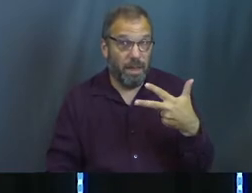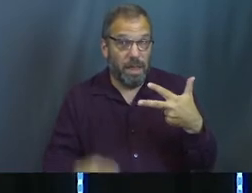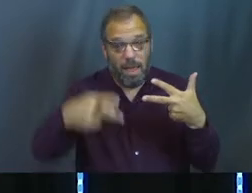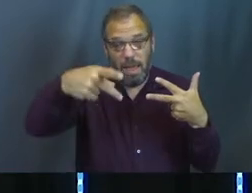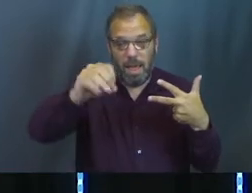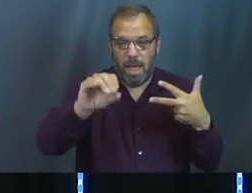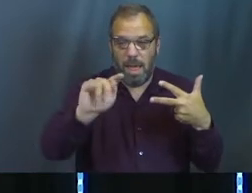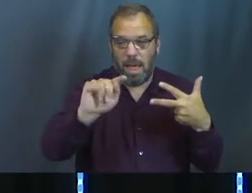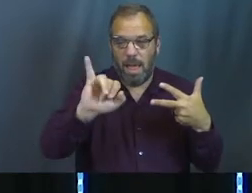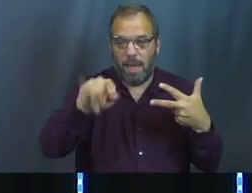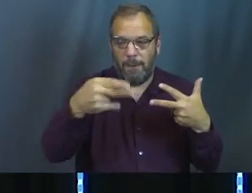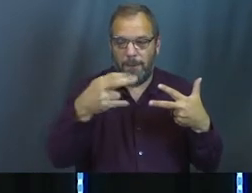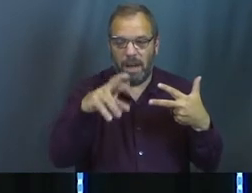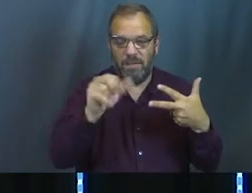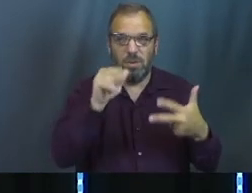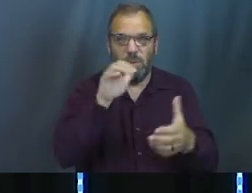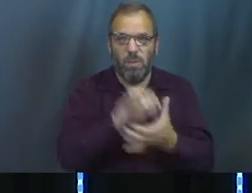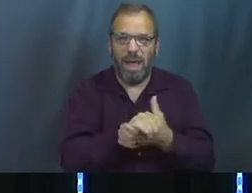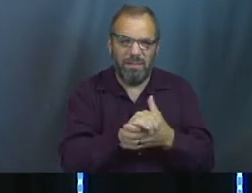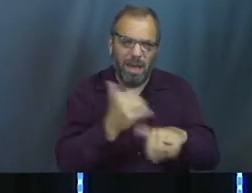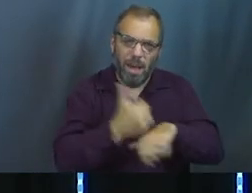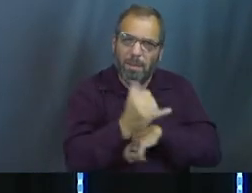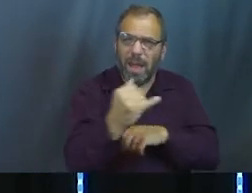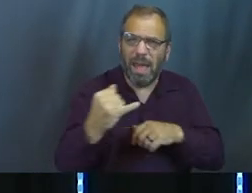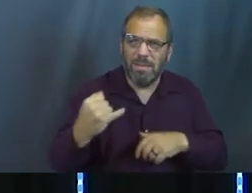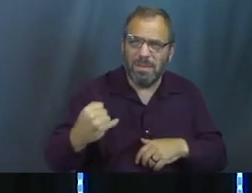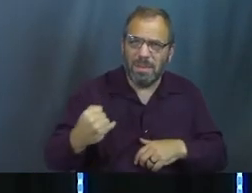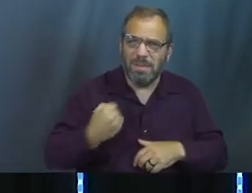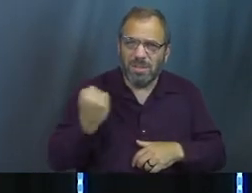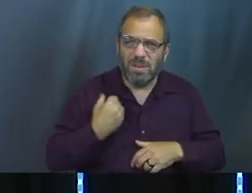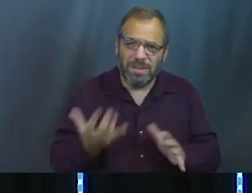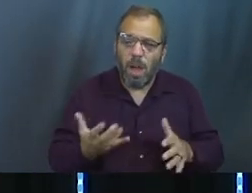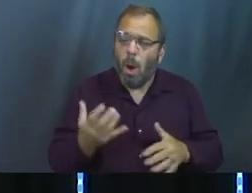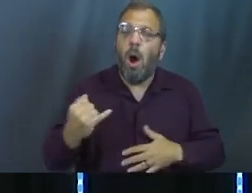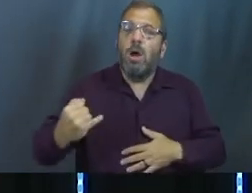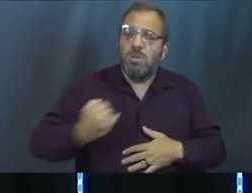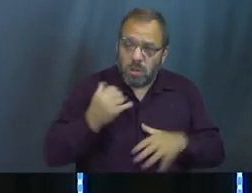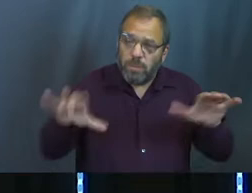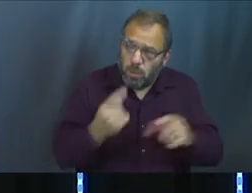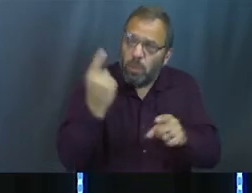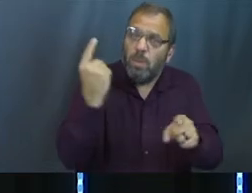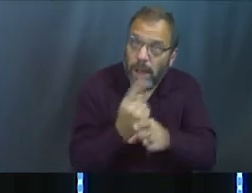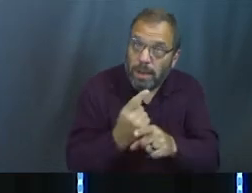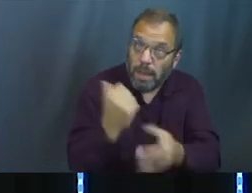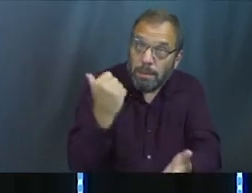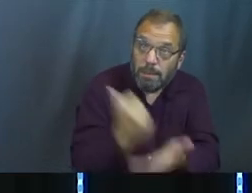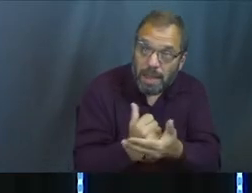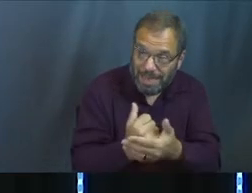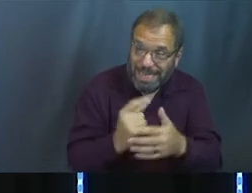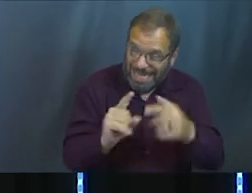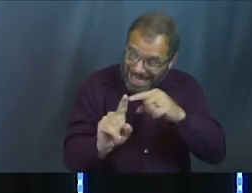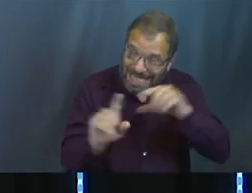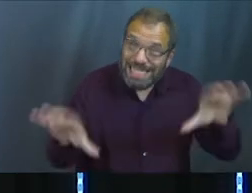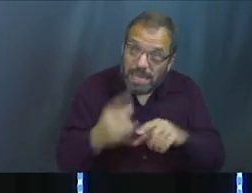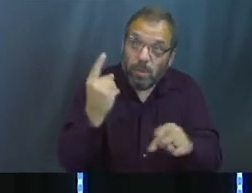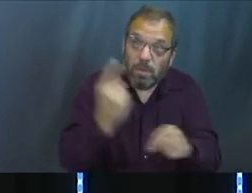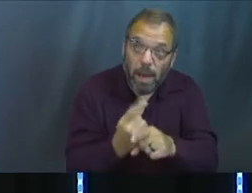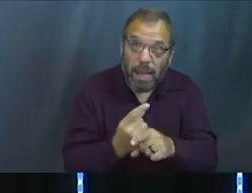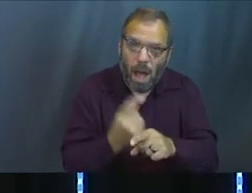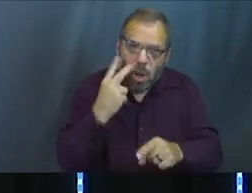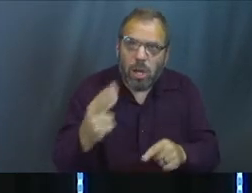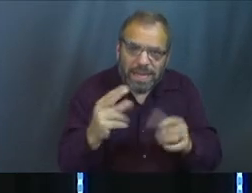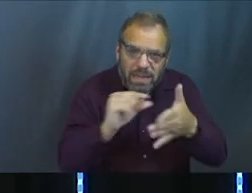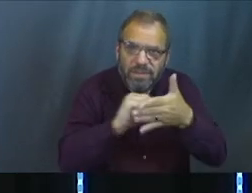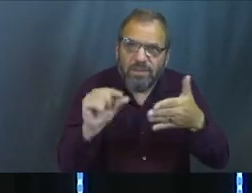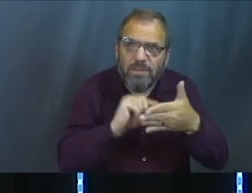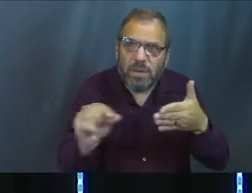Potiphar's wife. Wasn't Joseph's fault. We can all agree that Joseph was trying to do the right thing. Amen? He did the right thing. I mean, you look at that